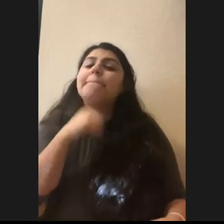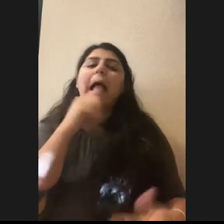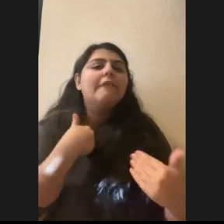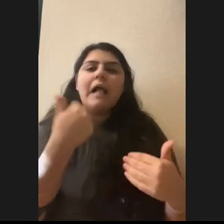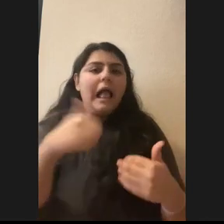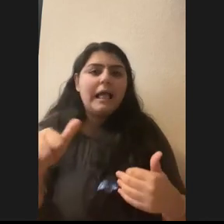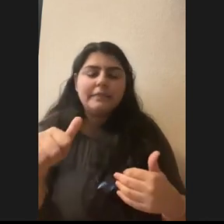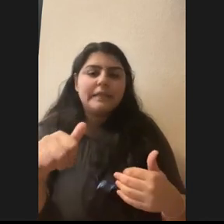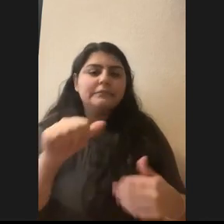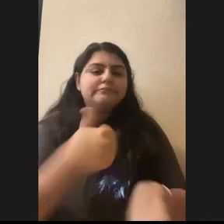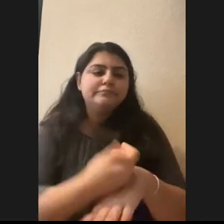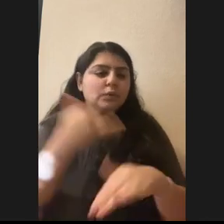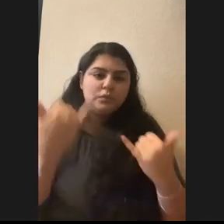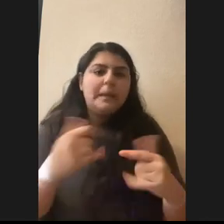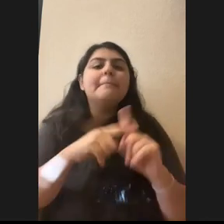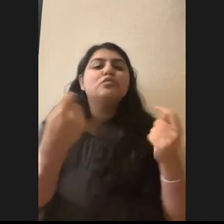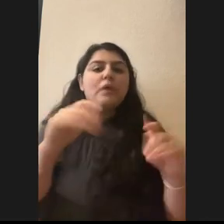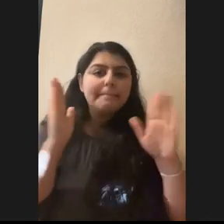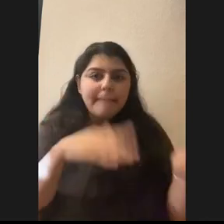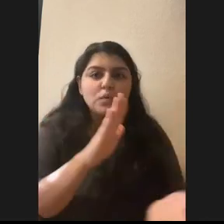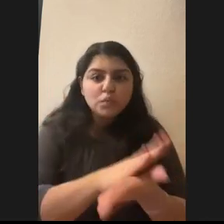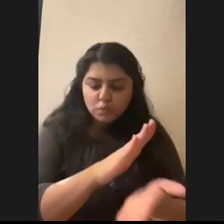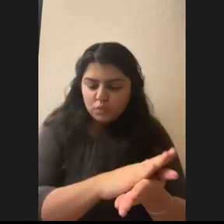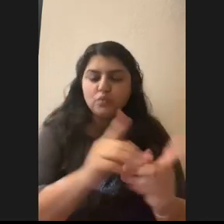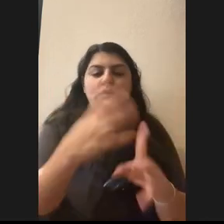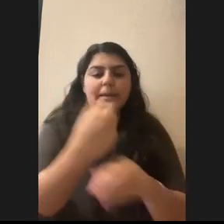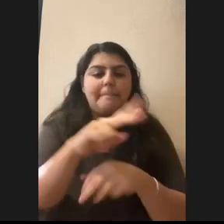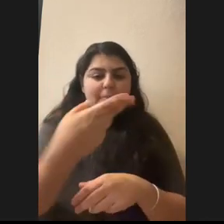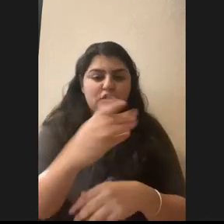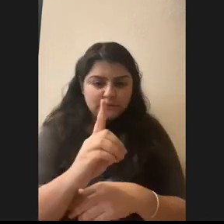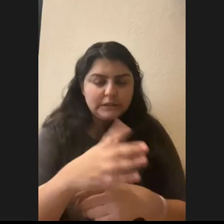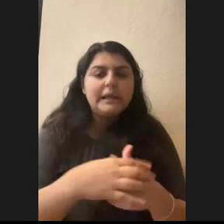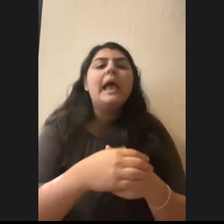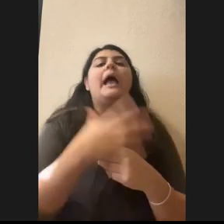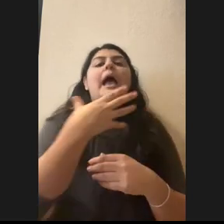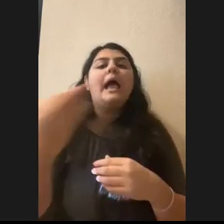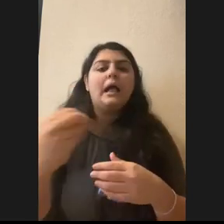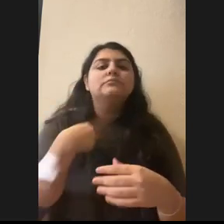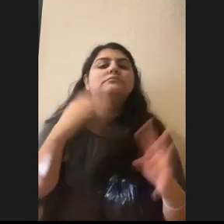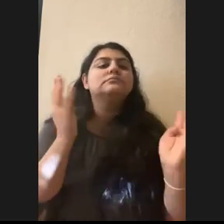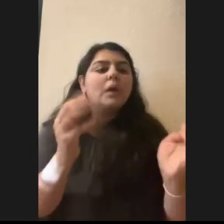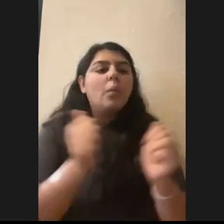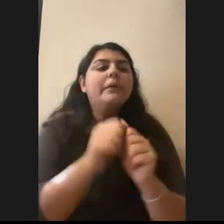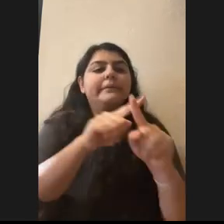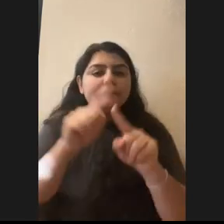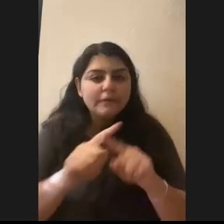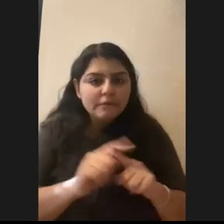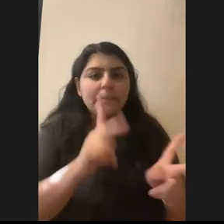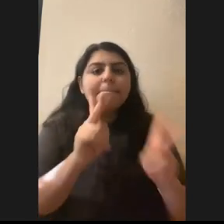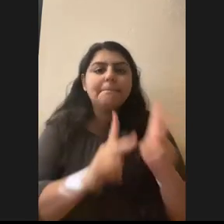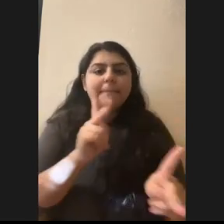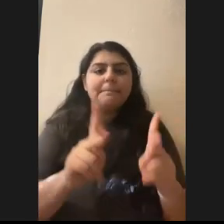I'm trying to go back to school to get a PhD and, um, talking to some different people, um,